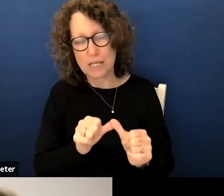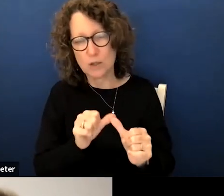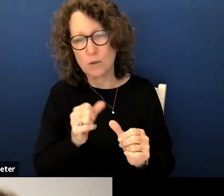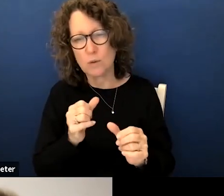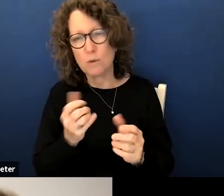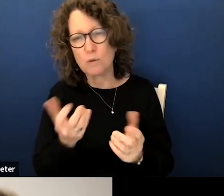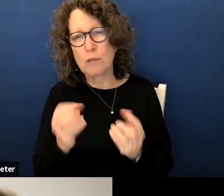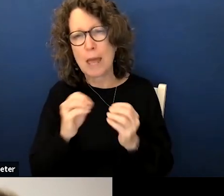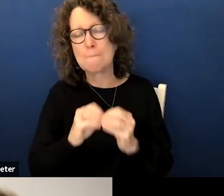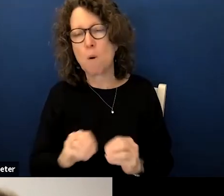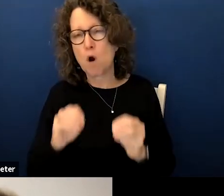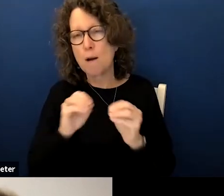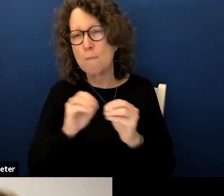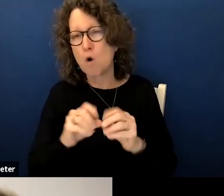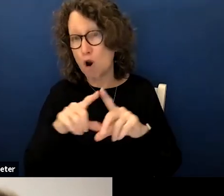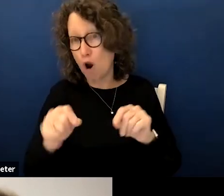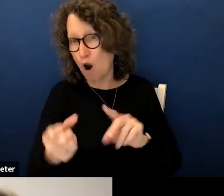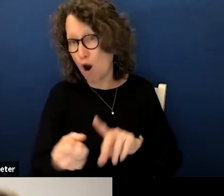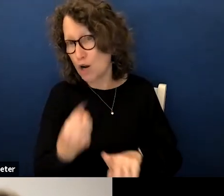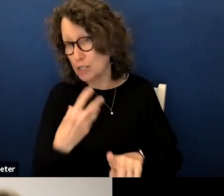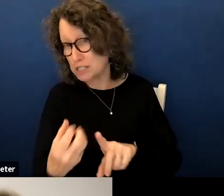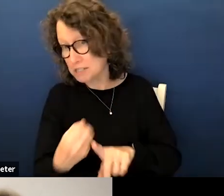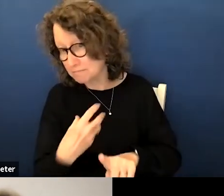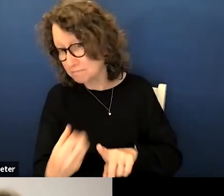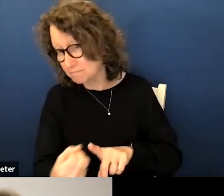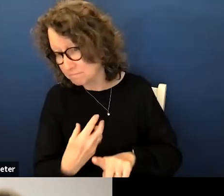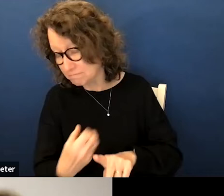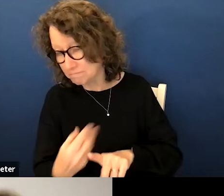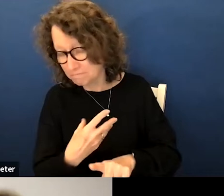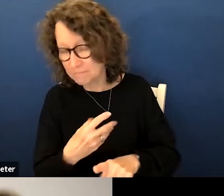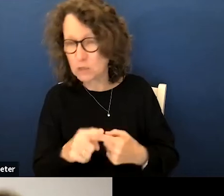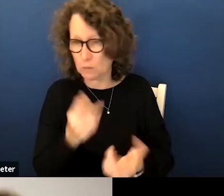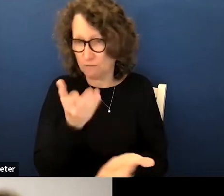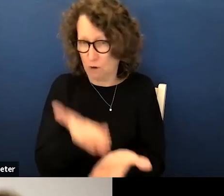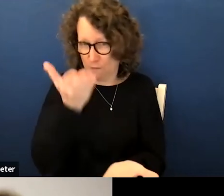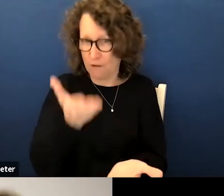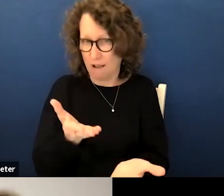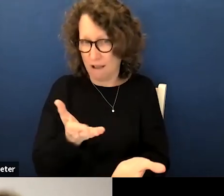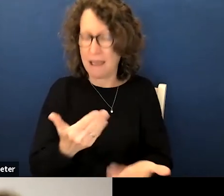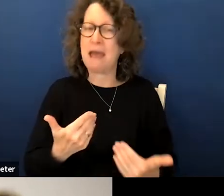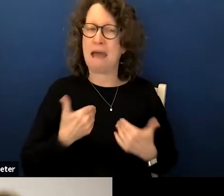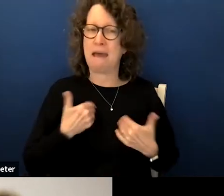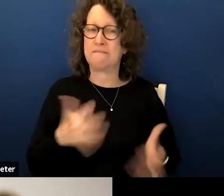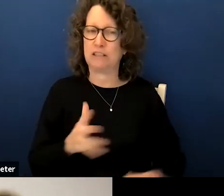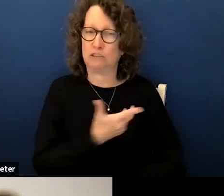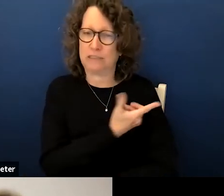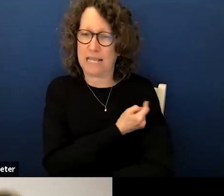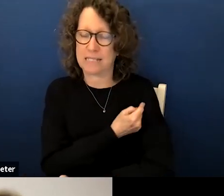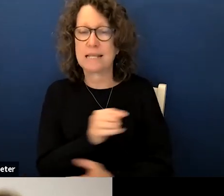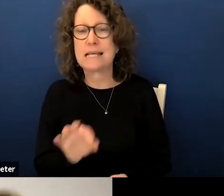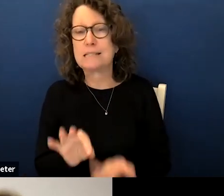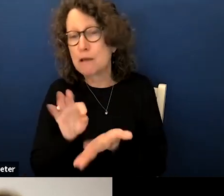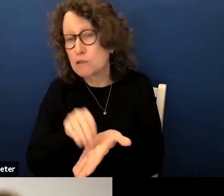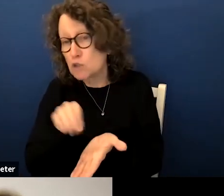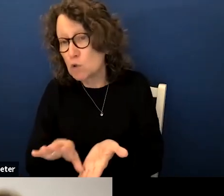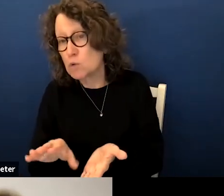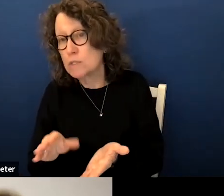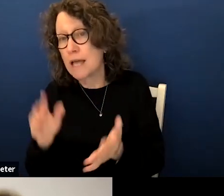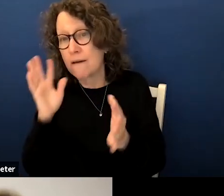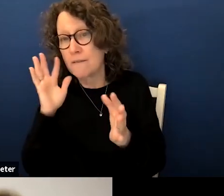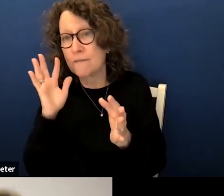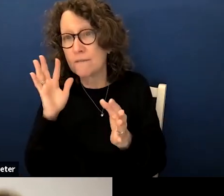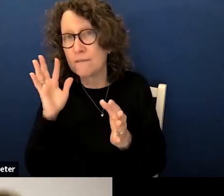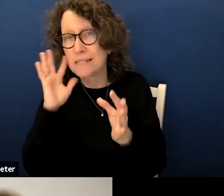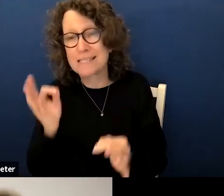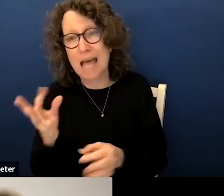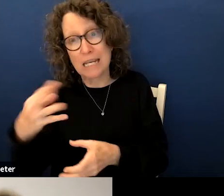more vaccination cards turned in to verify vaccinations especially as students are chosen to be part of